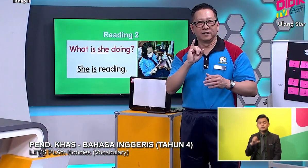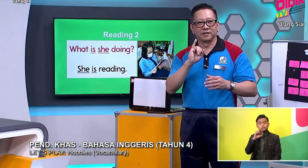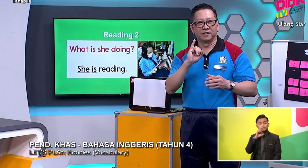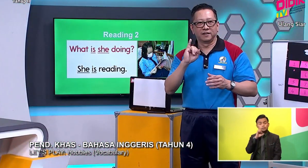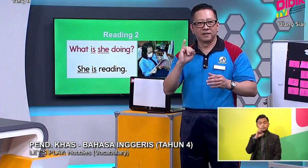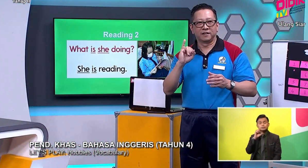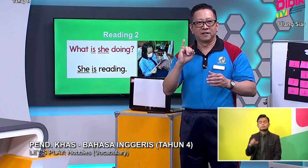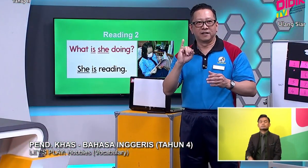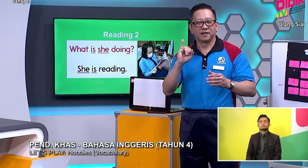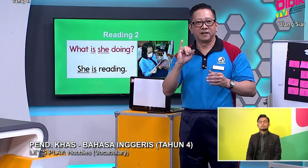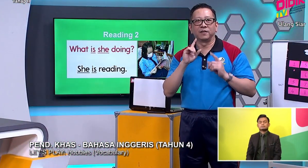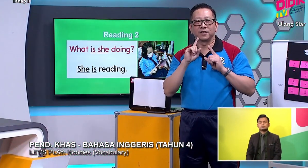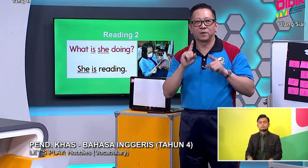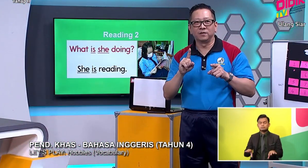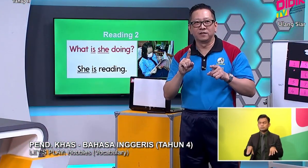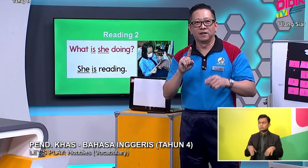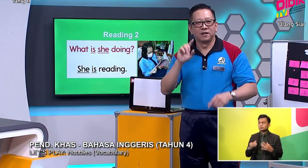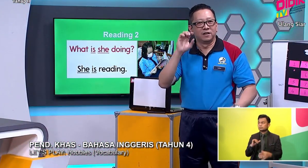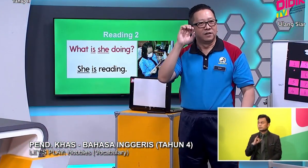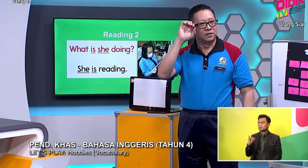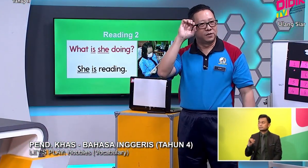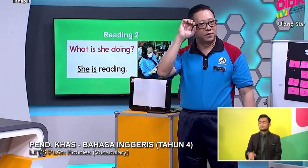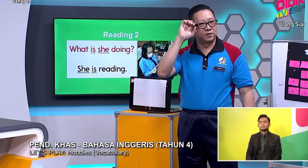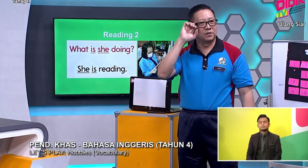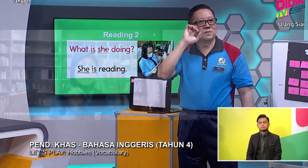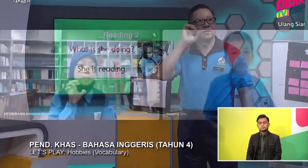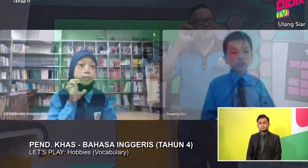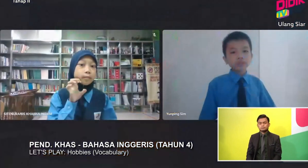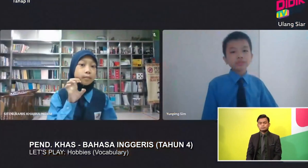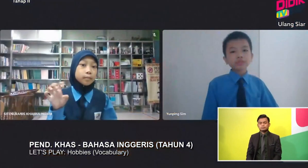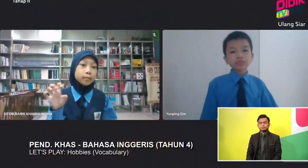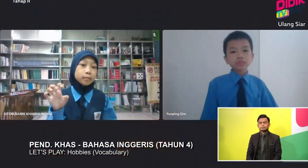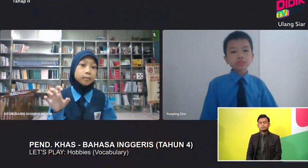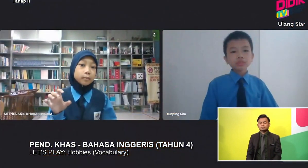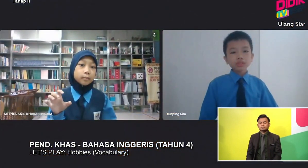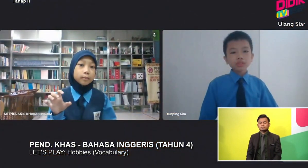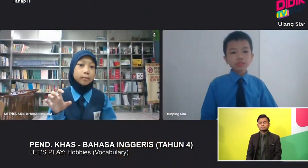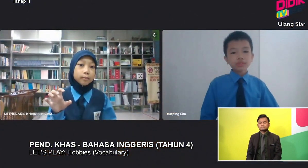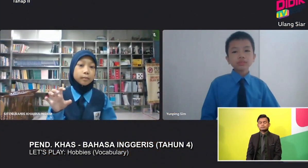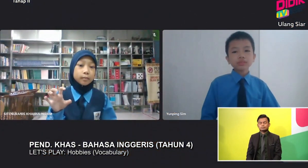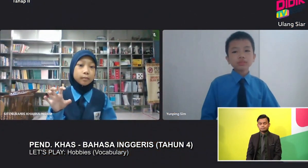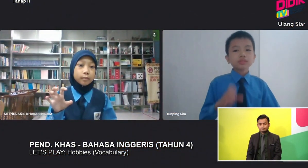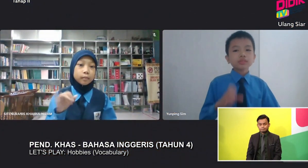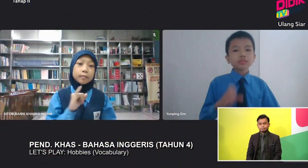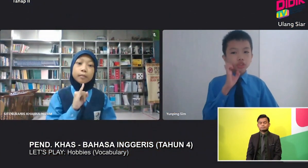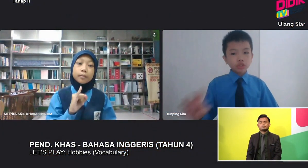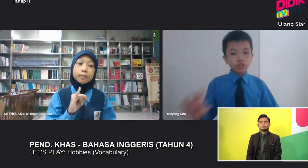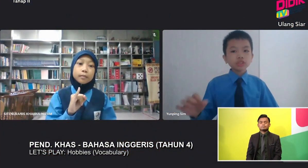Now Respond She Is Reading